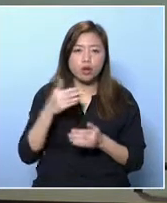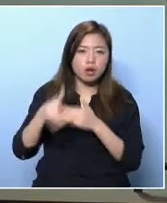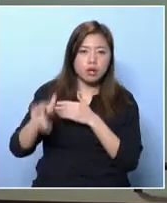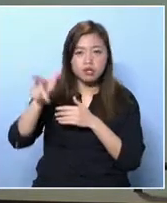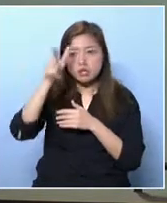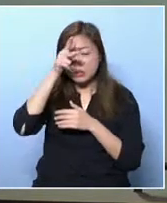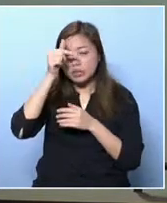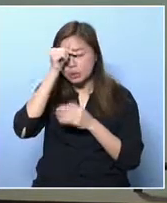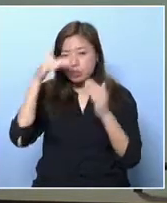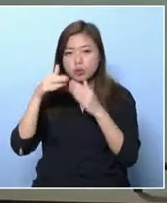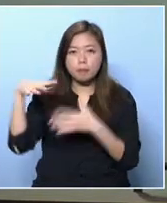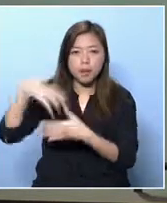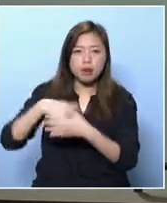up.